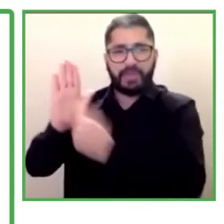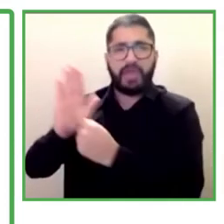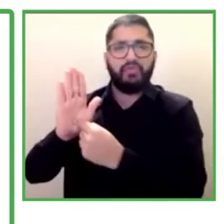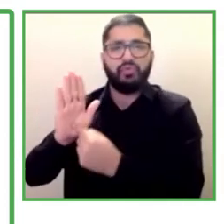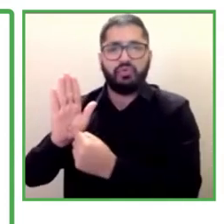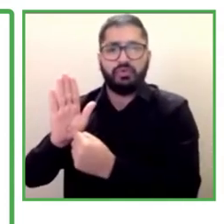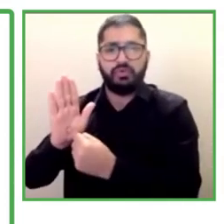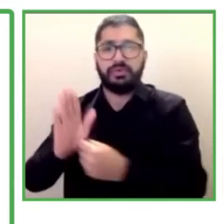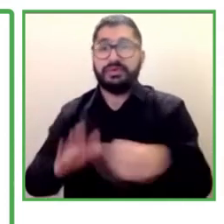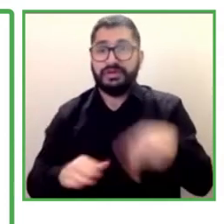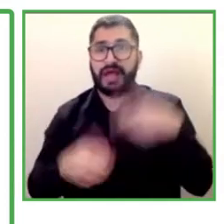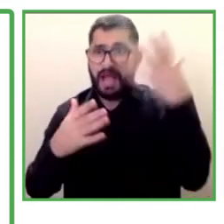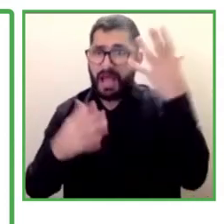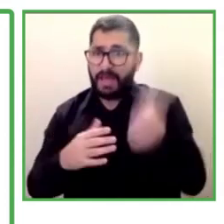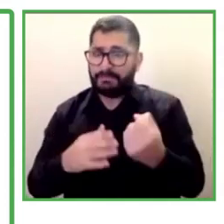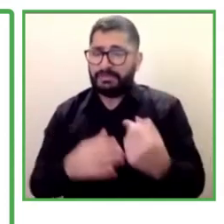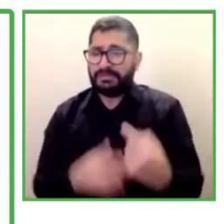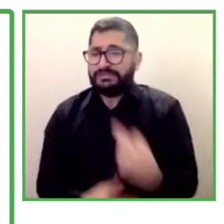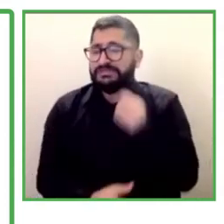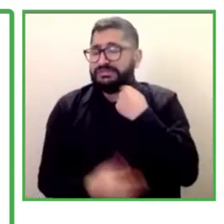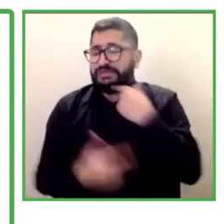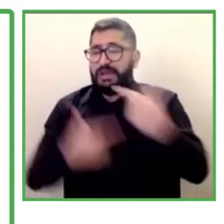on public and institutional policies.